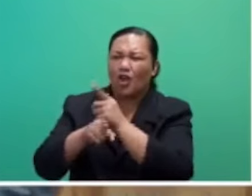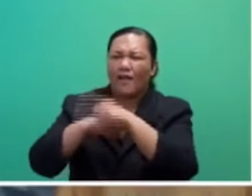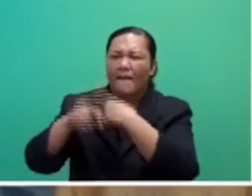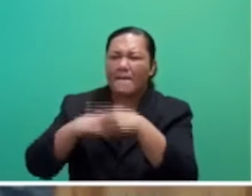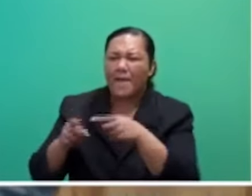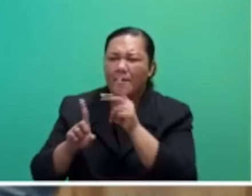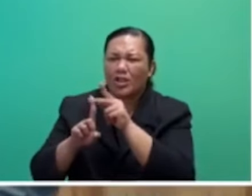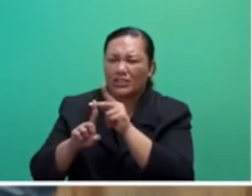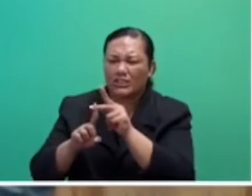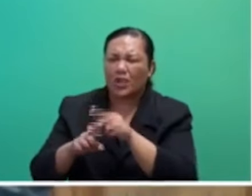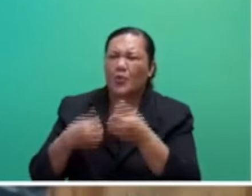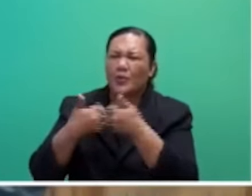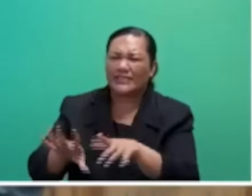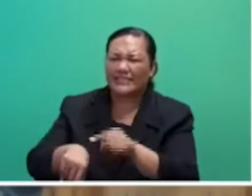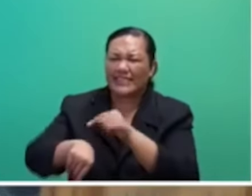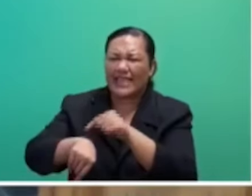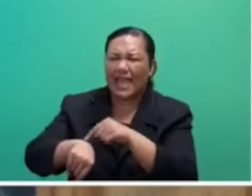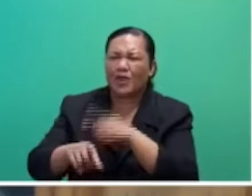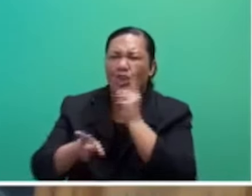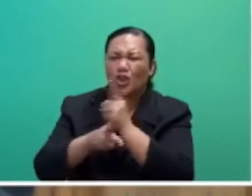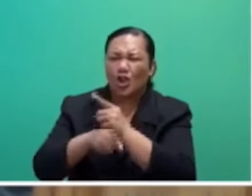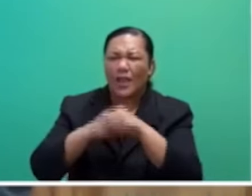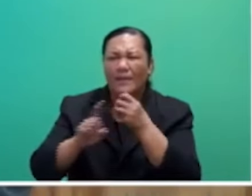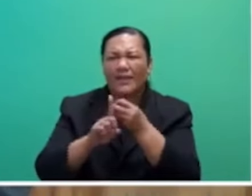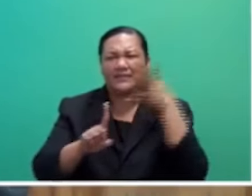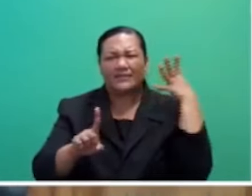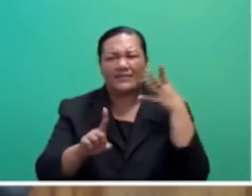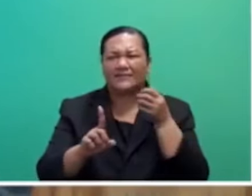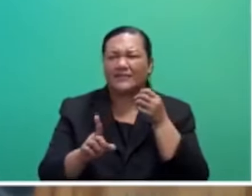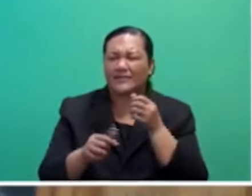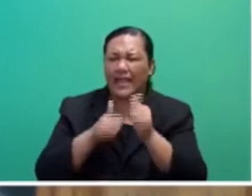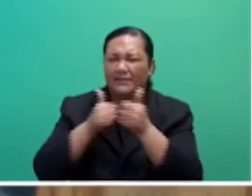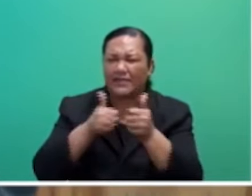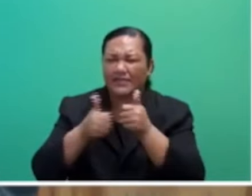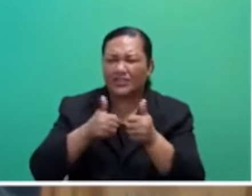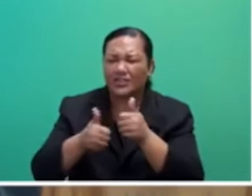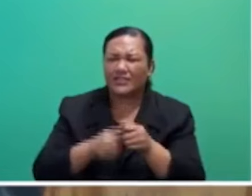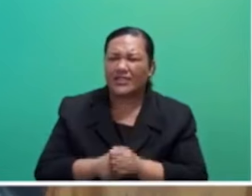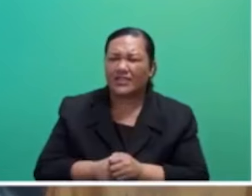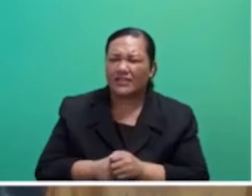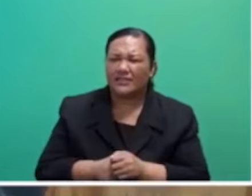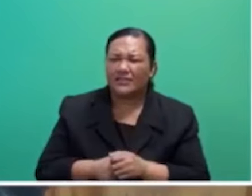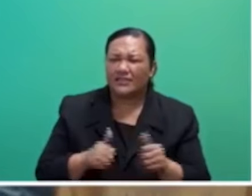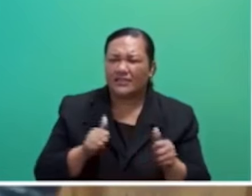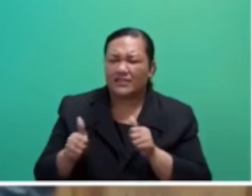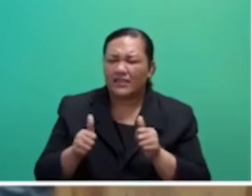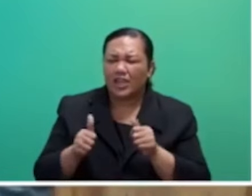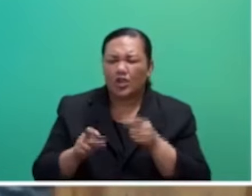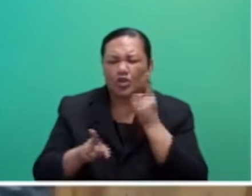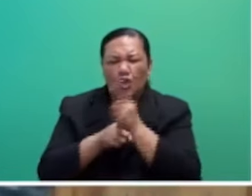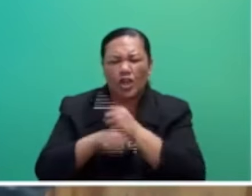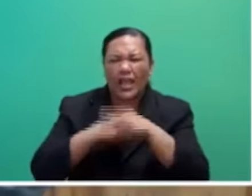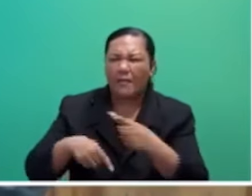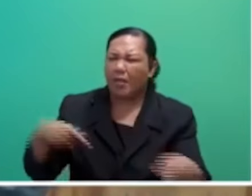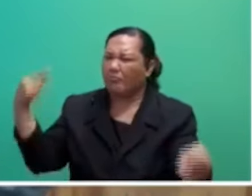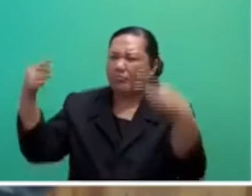We are wasting our time trying to talk about the previous administration. We are too fond of trying to find fault about each